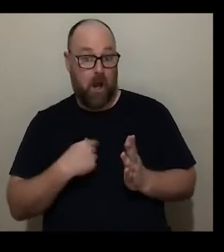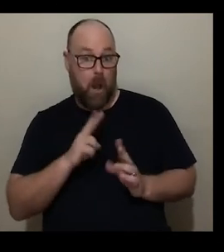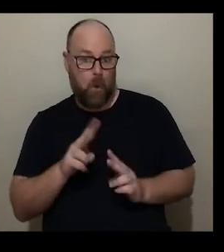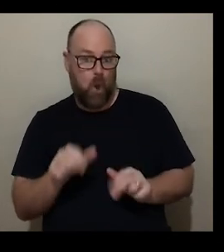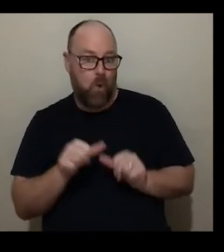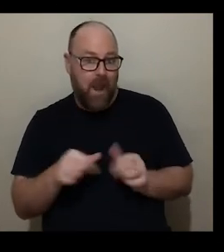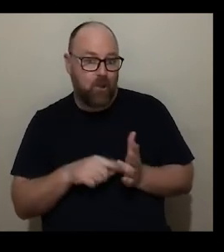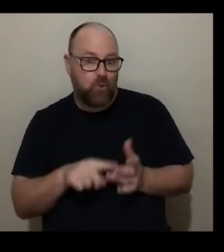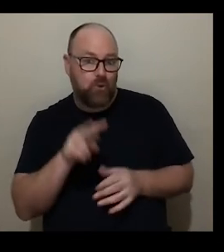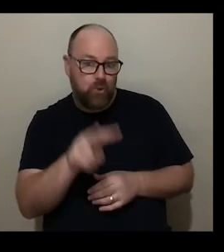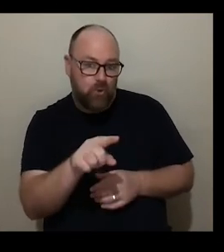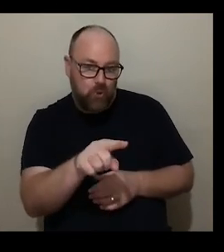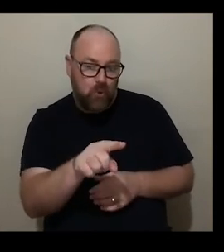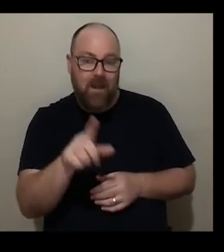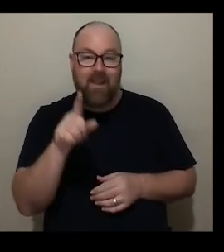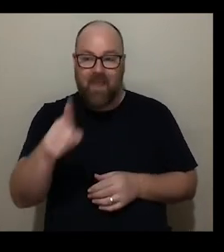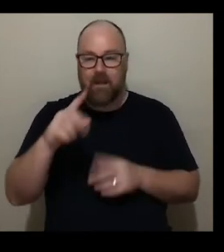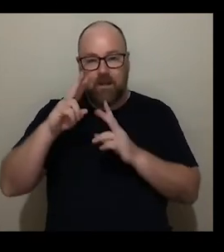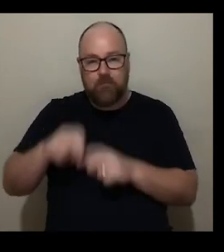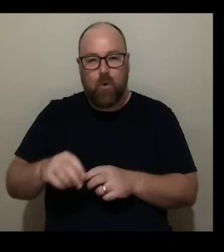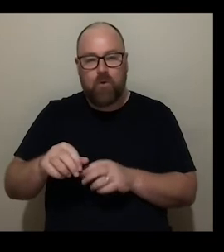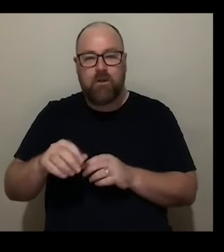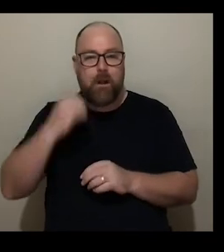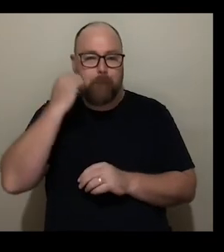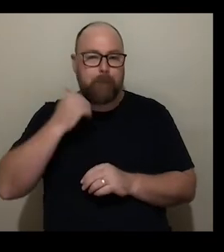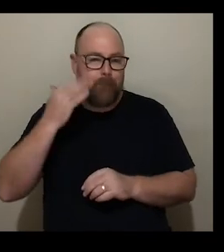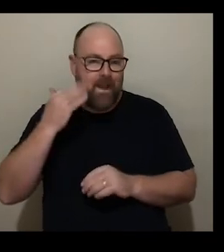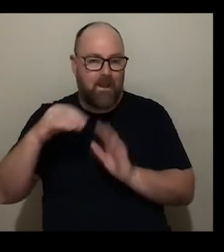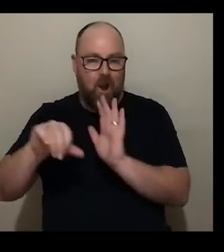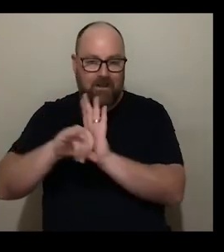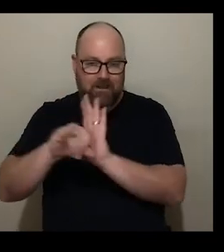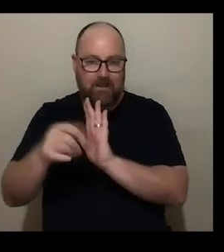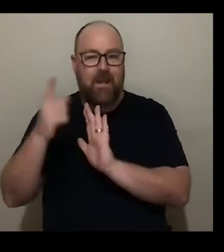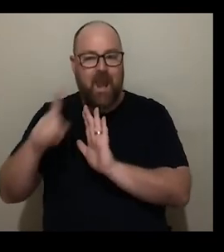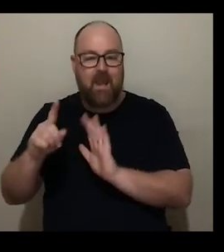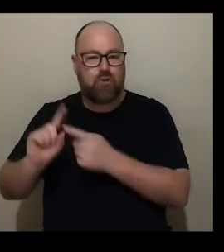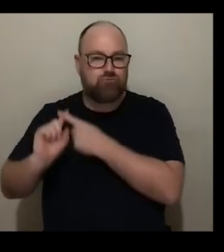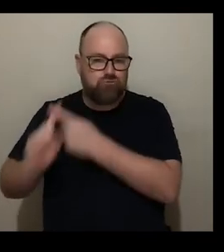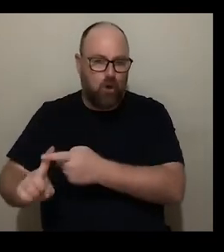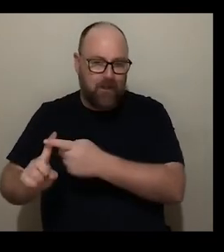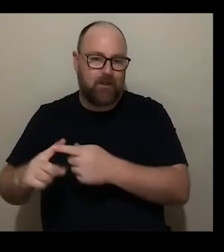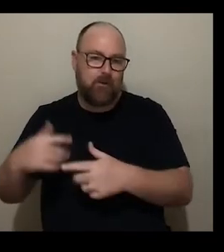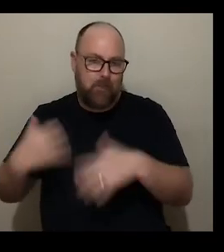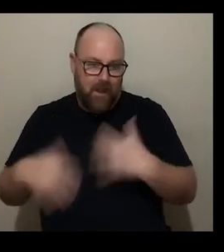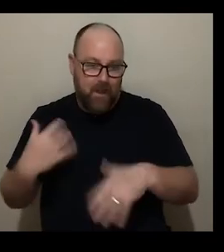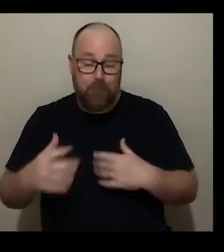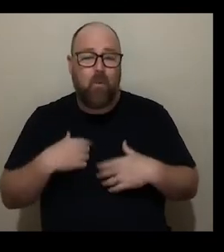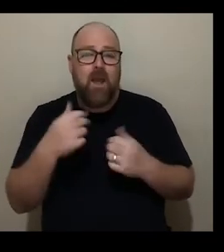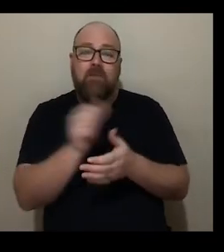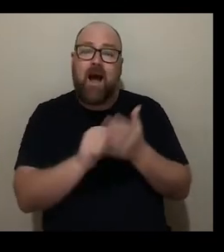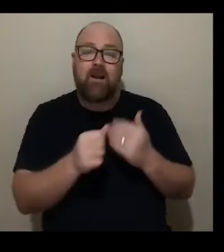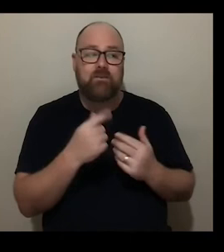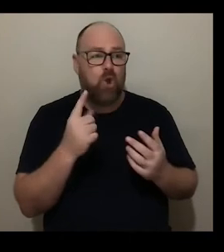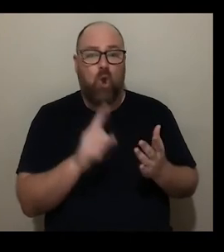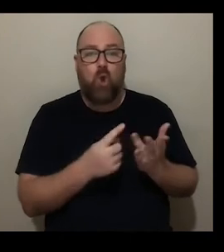exploring black identity and chronic pain um and again that piece is really exciting to see where it grows and goes but we've got artists that we